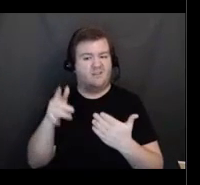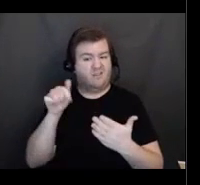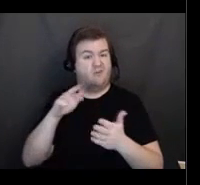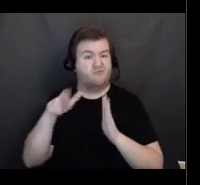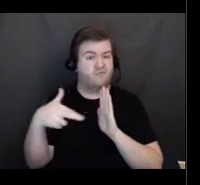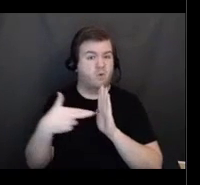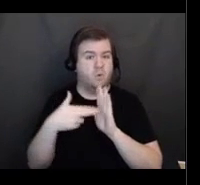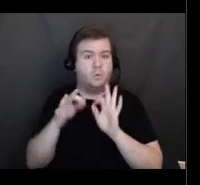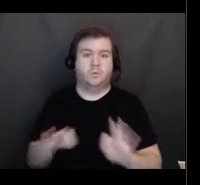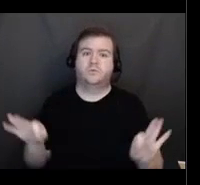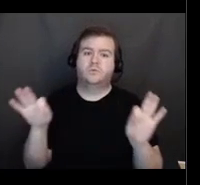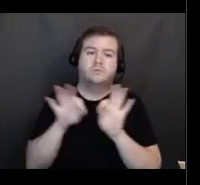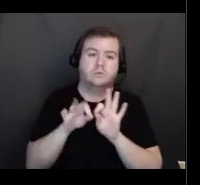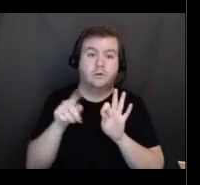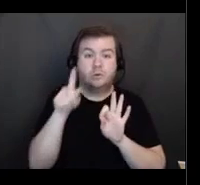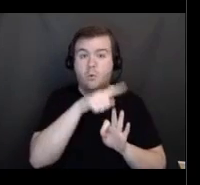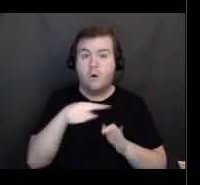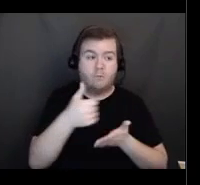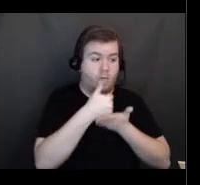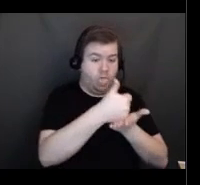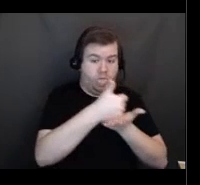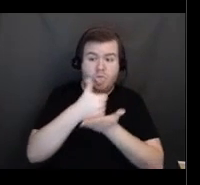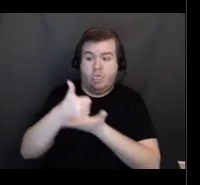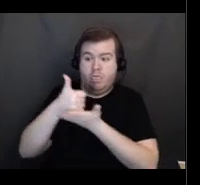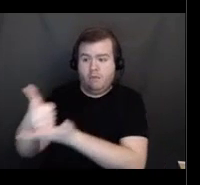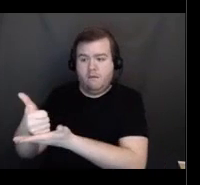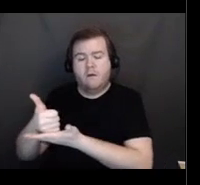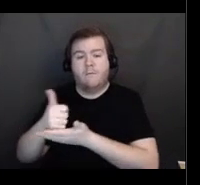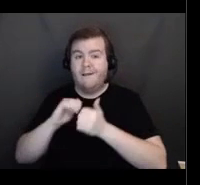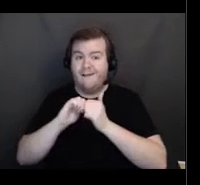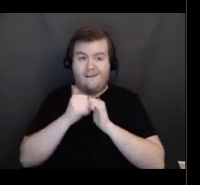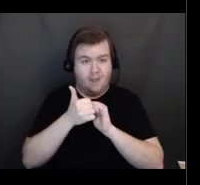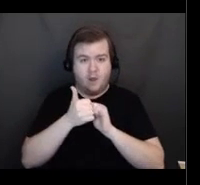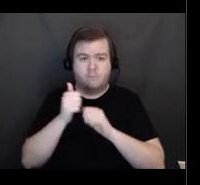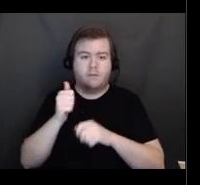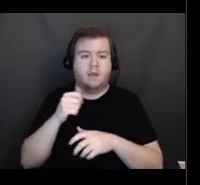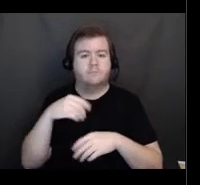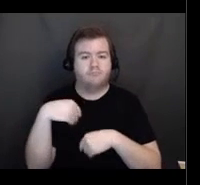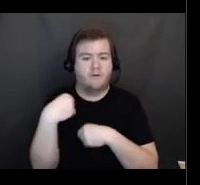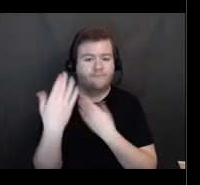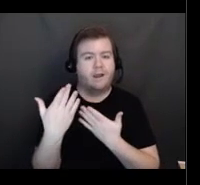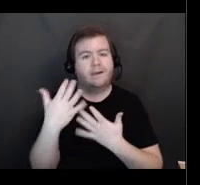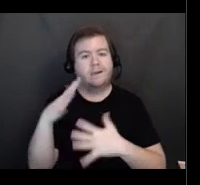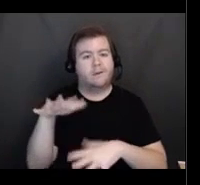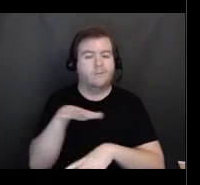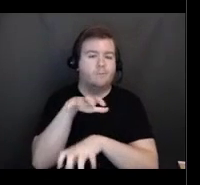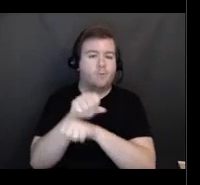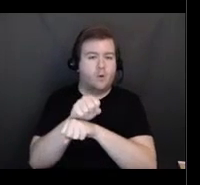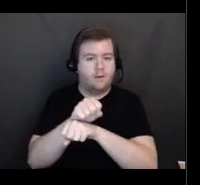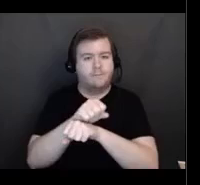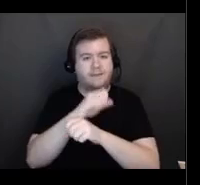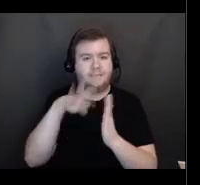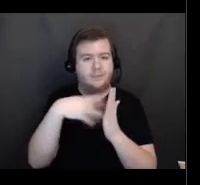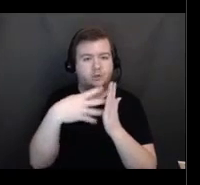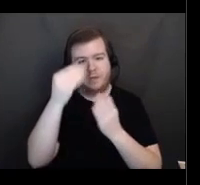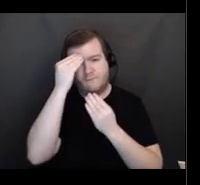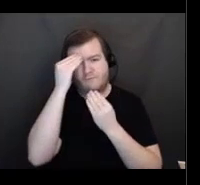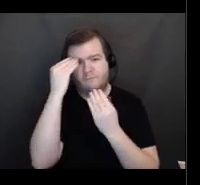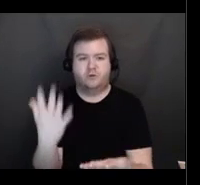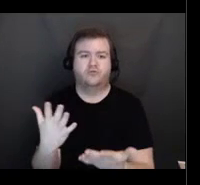will be helping the citizens of Connecticut by providing COVID-19 vaccination appointment scheduling information.